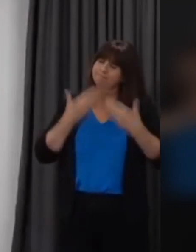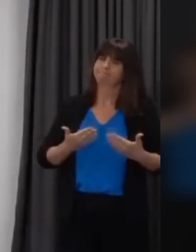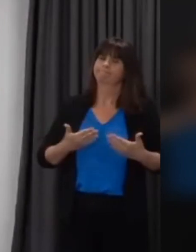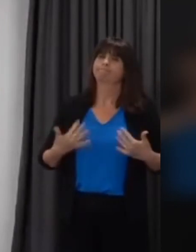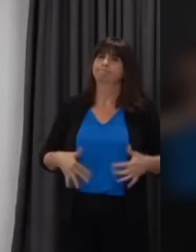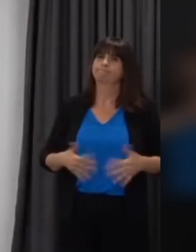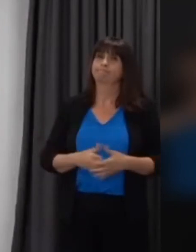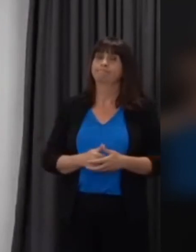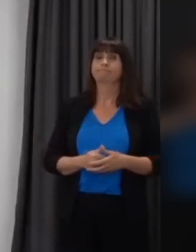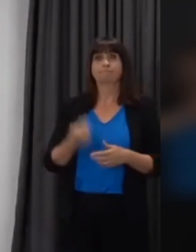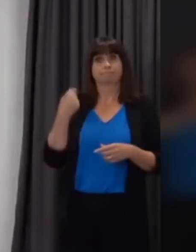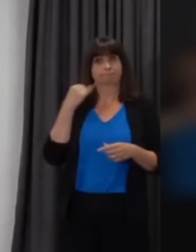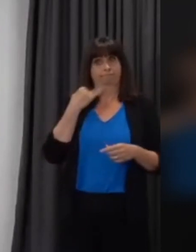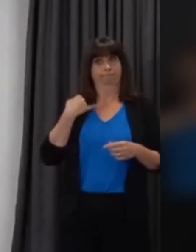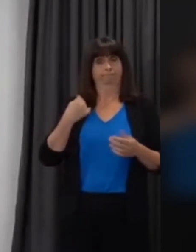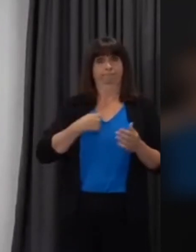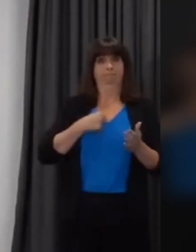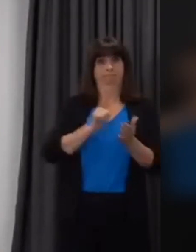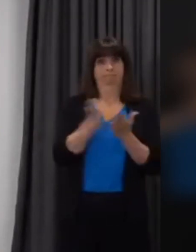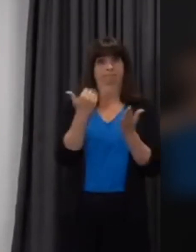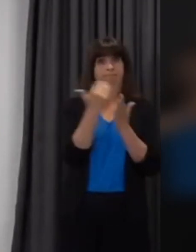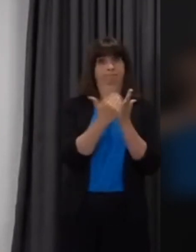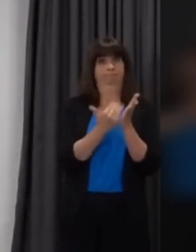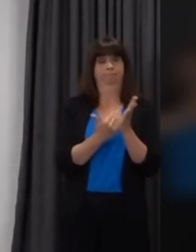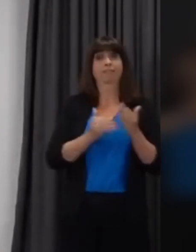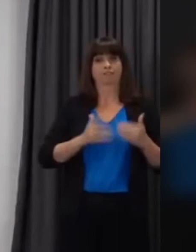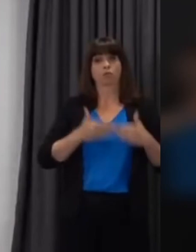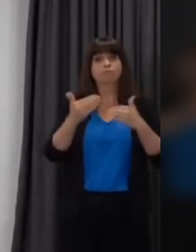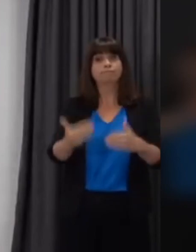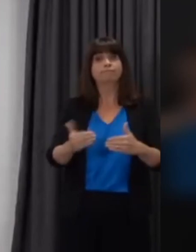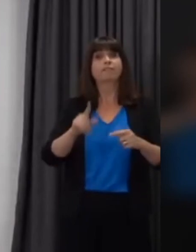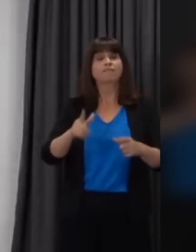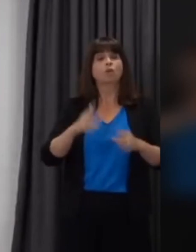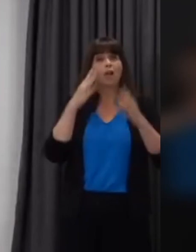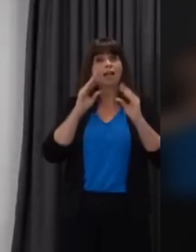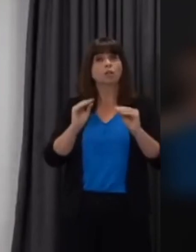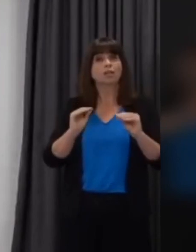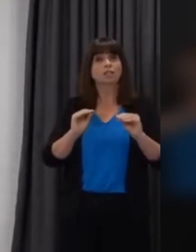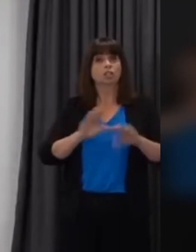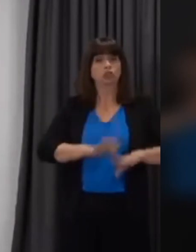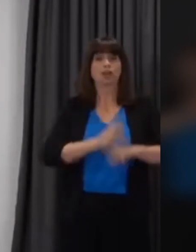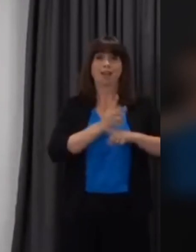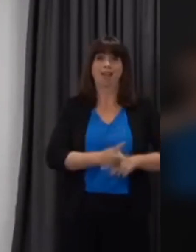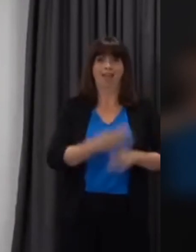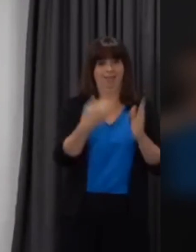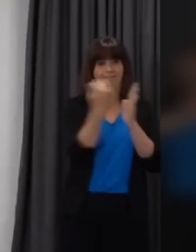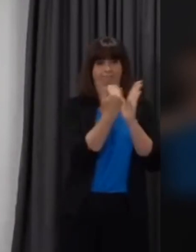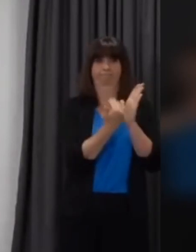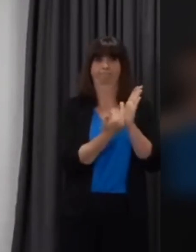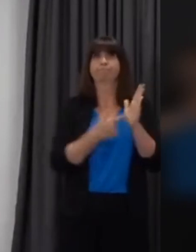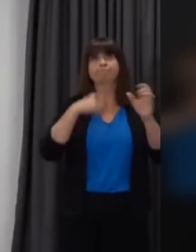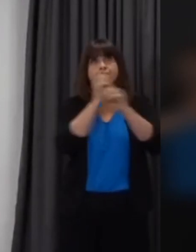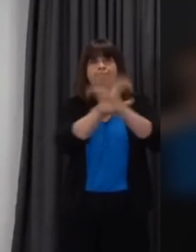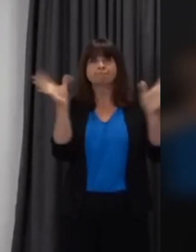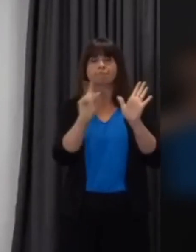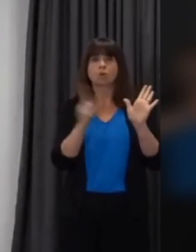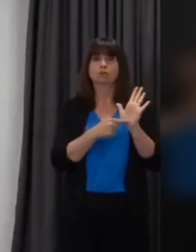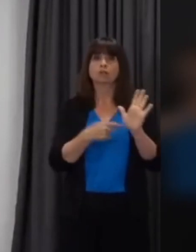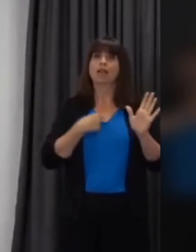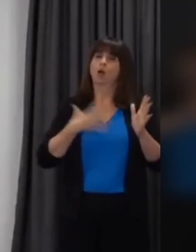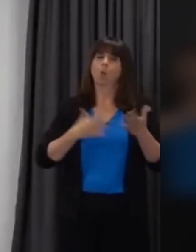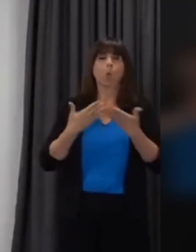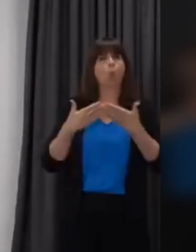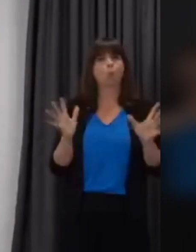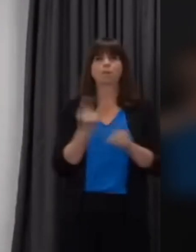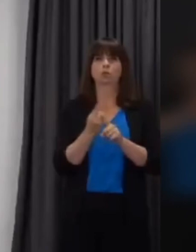I published our decision framework for the next phase of education and childcare. I did this to be as open as possible on what